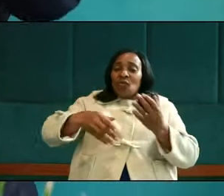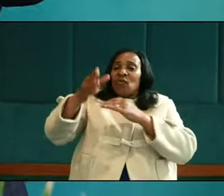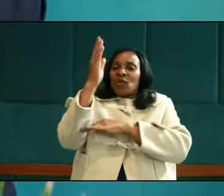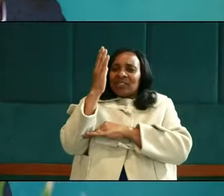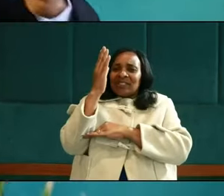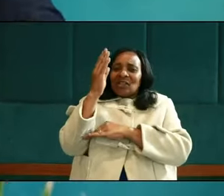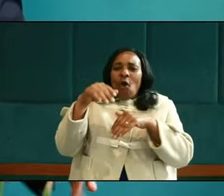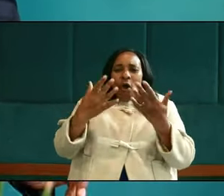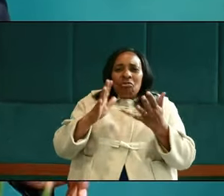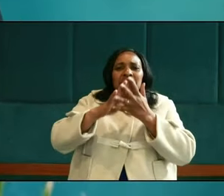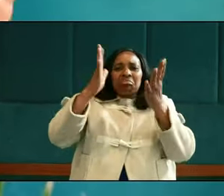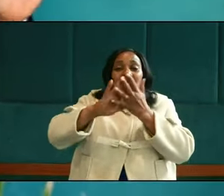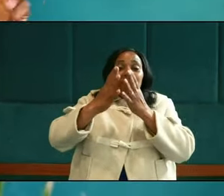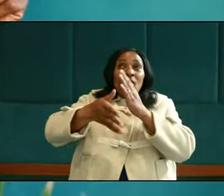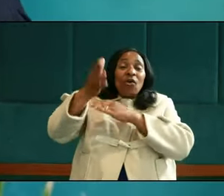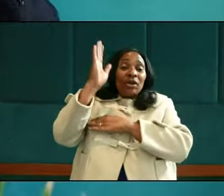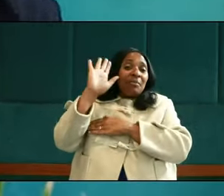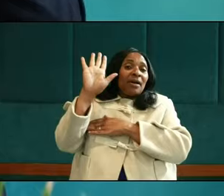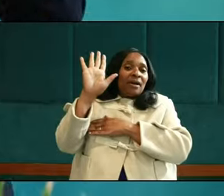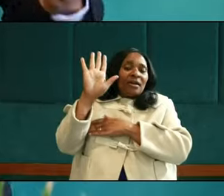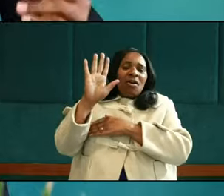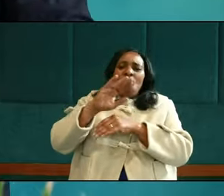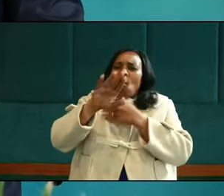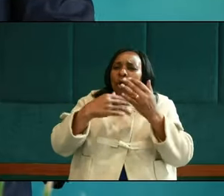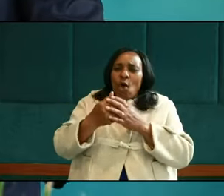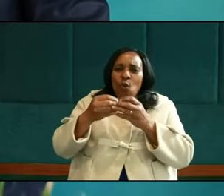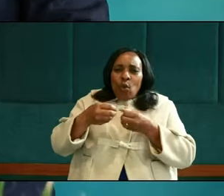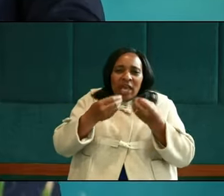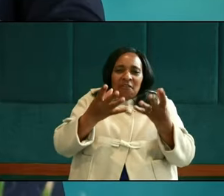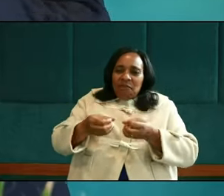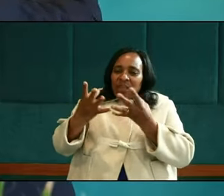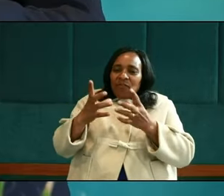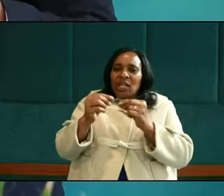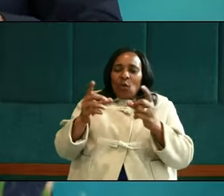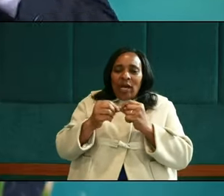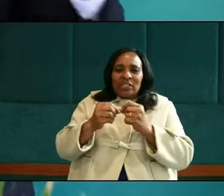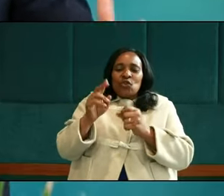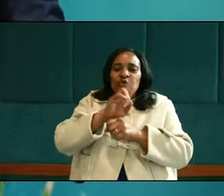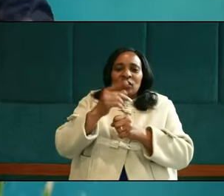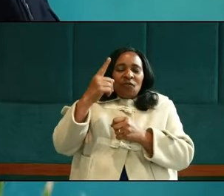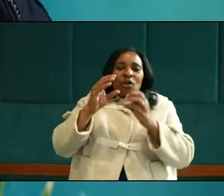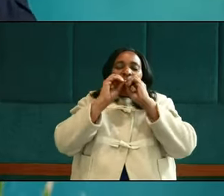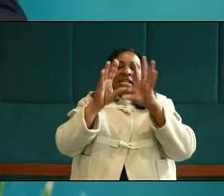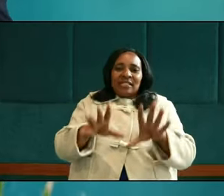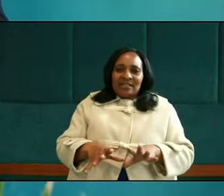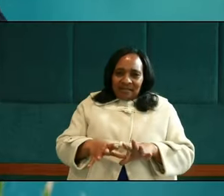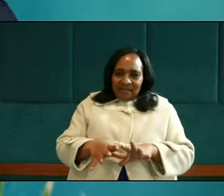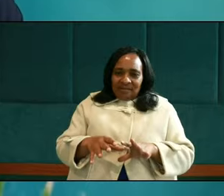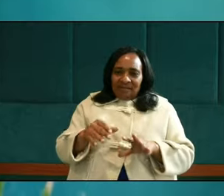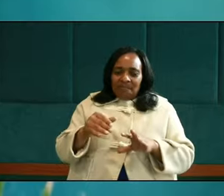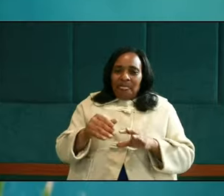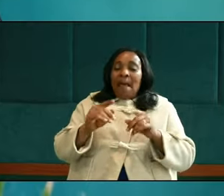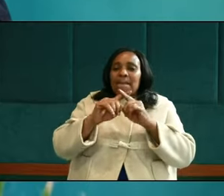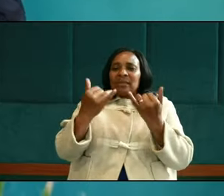or congratulated by God, which are all renderings of the word used for blessed, which is makarios in the Greek?